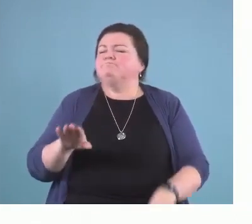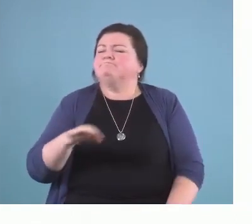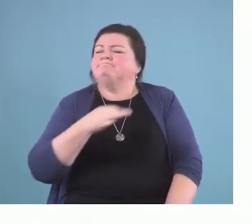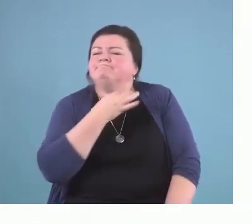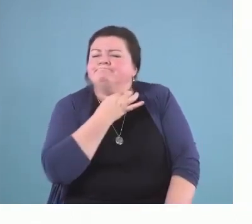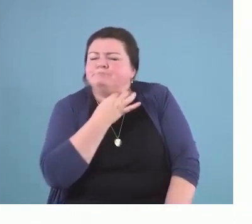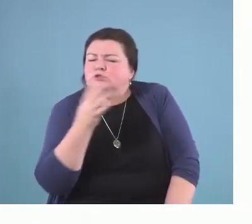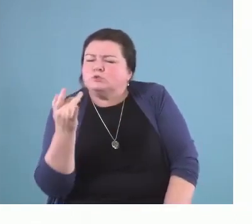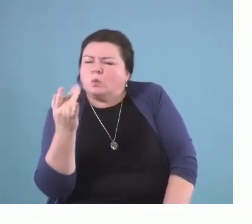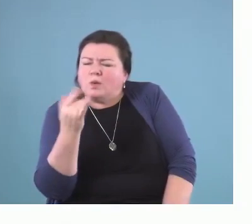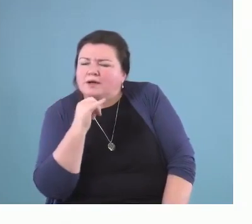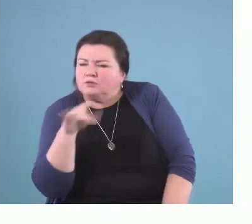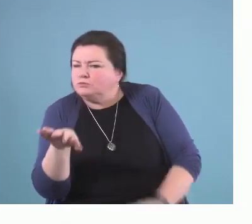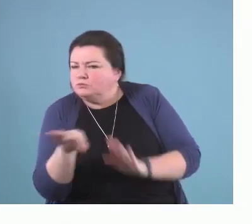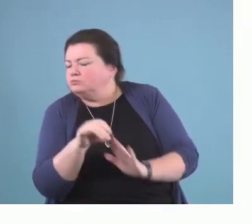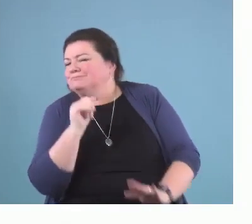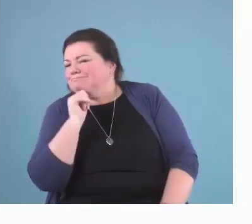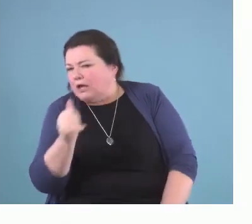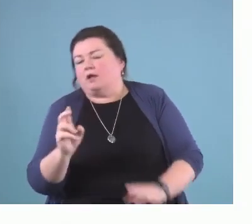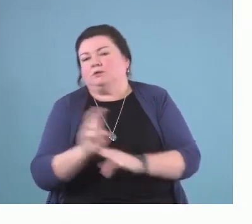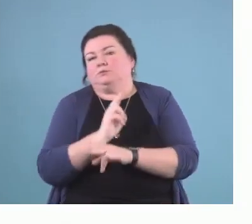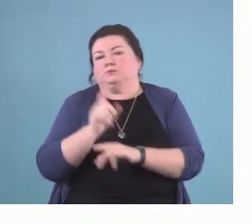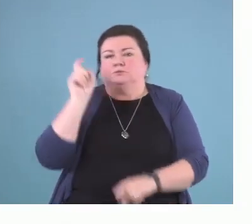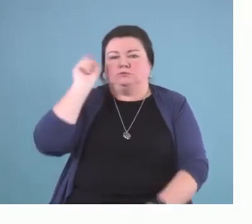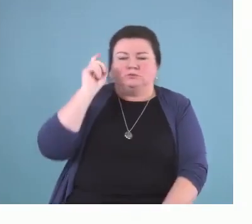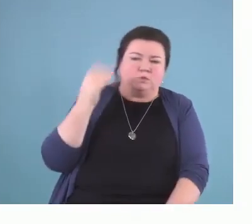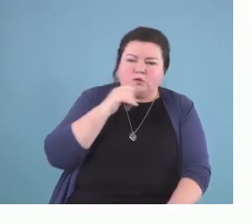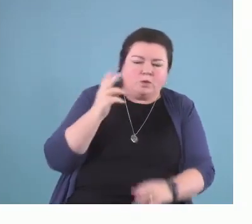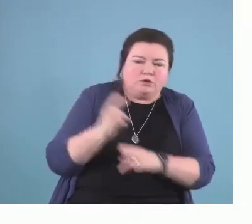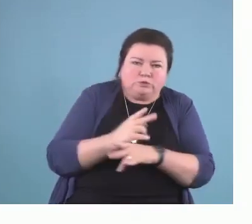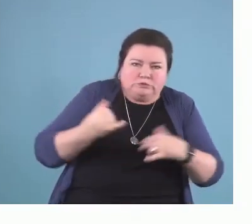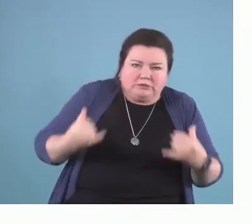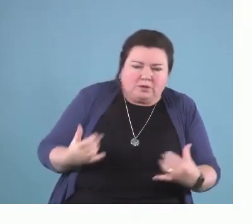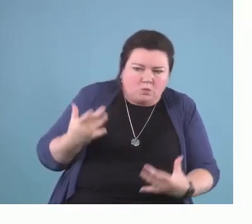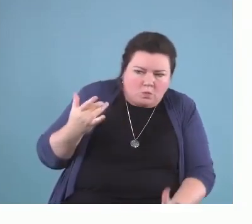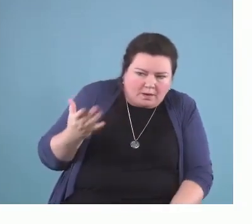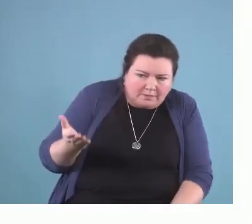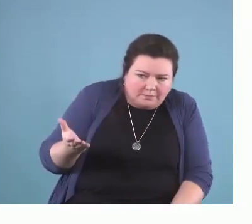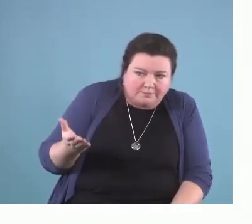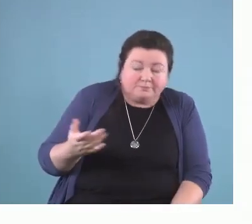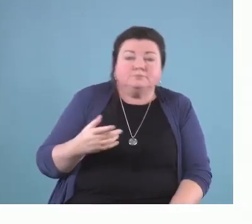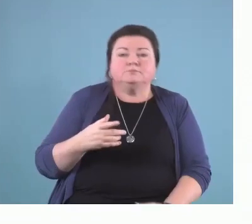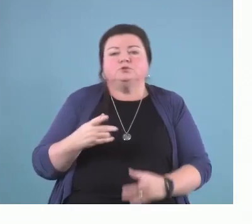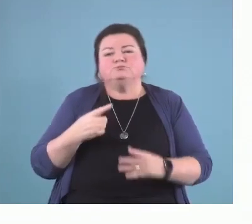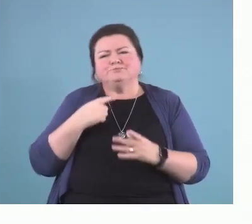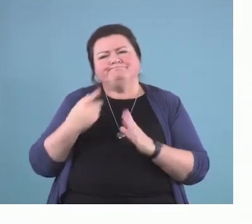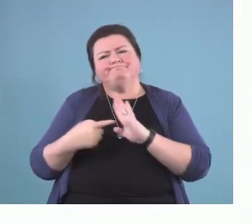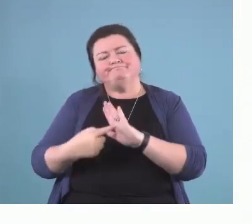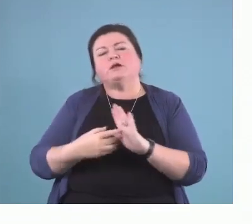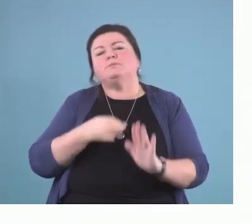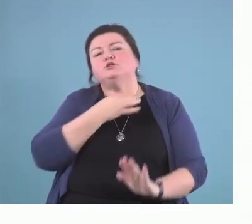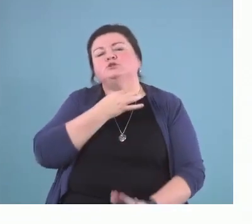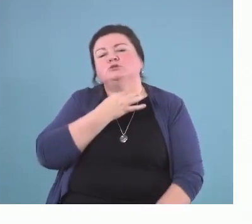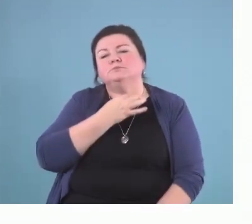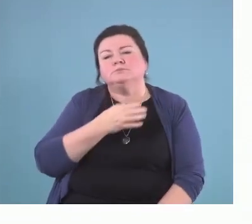you're not wearing it, why you don't want to wear it anymore. Right? So, coming at it from a curiosity perspective is, as